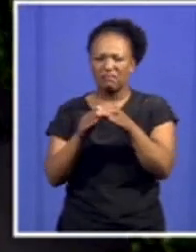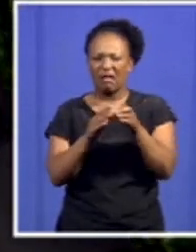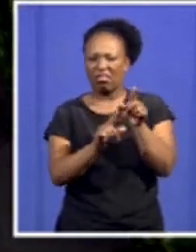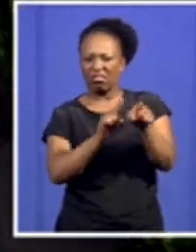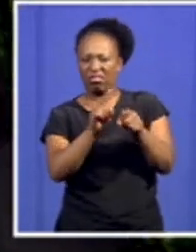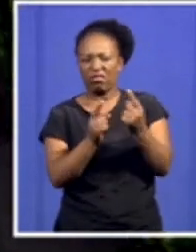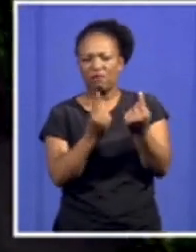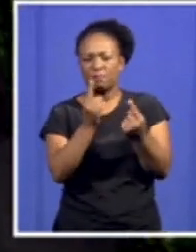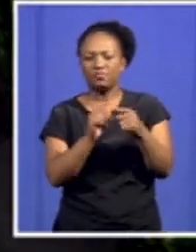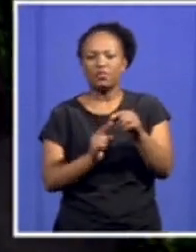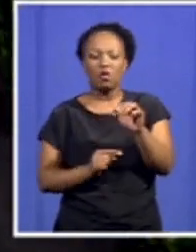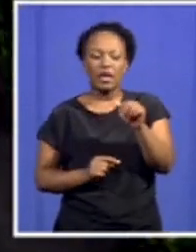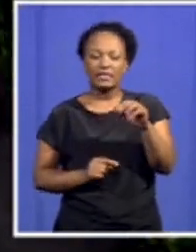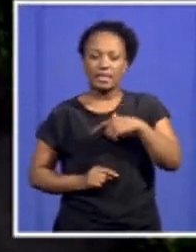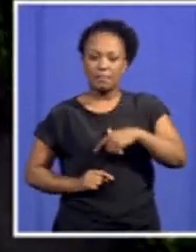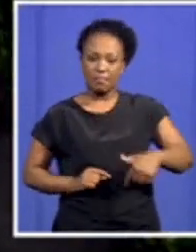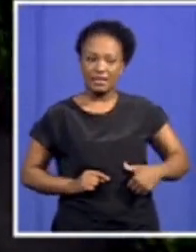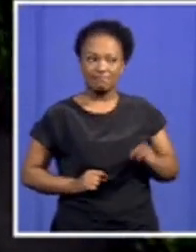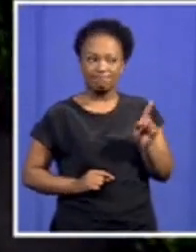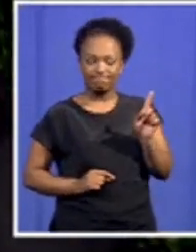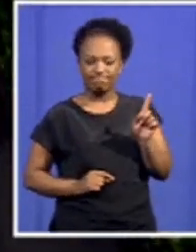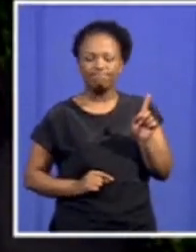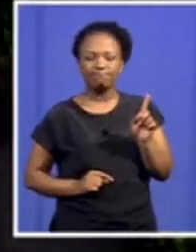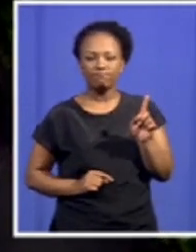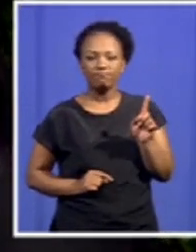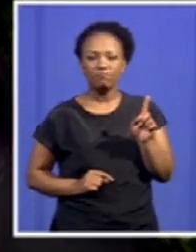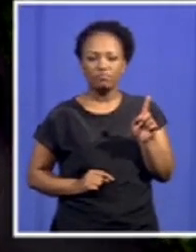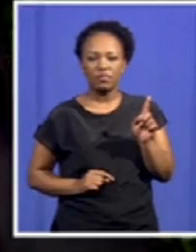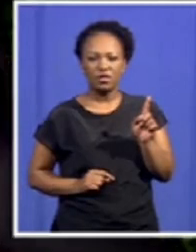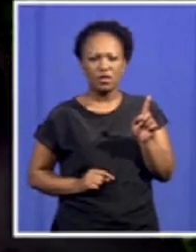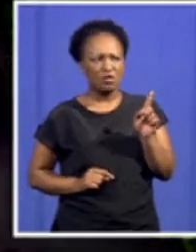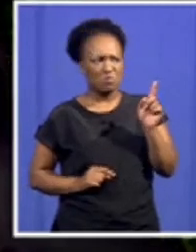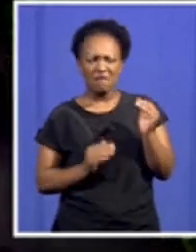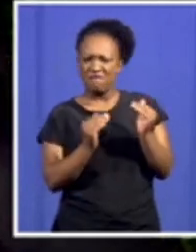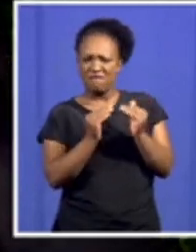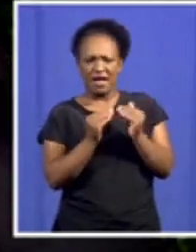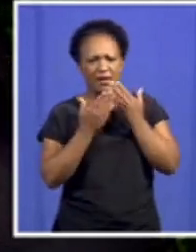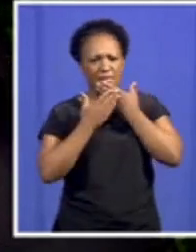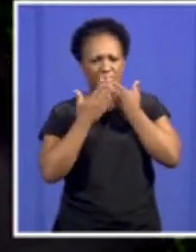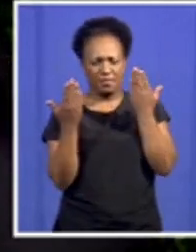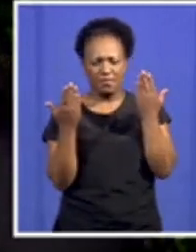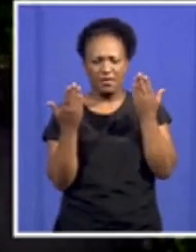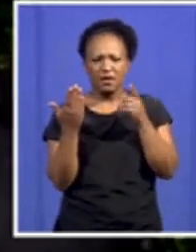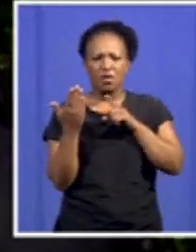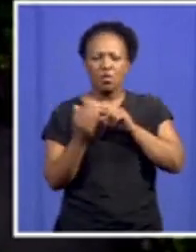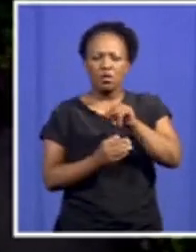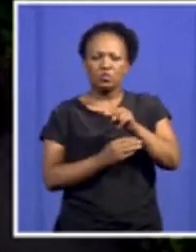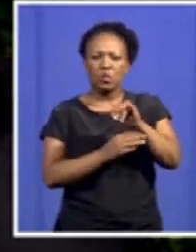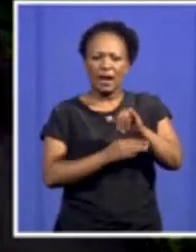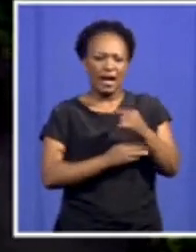has been dealt with unfairly, especially in the July uprising, wherein